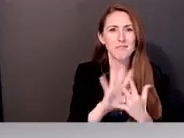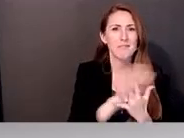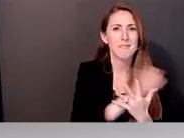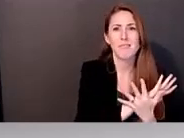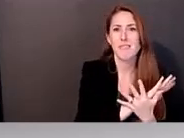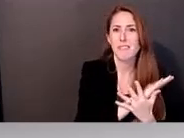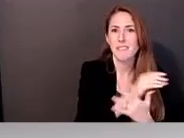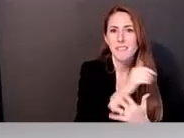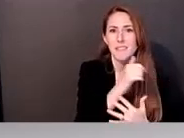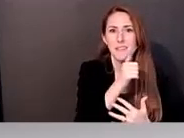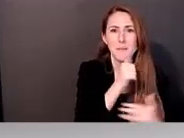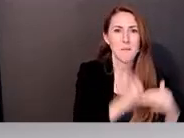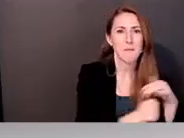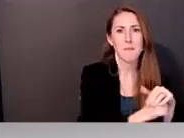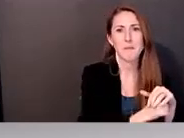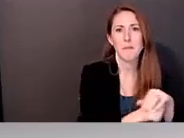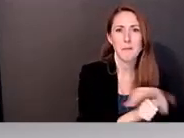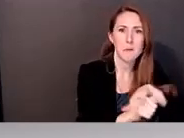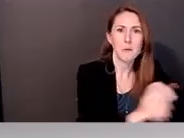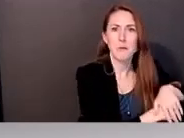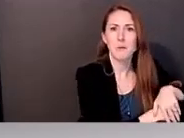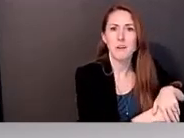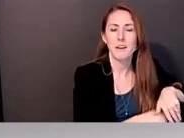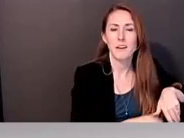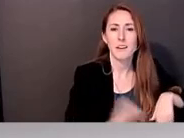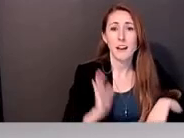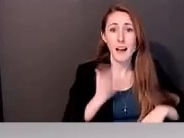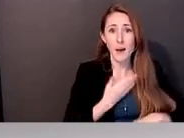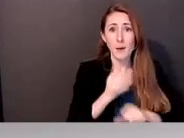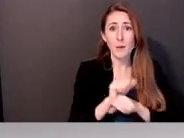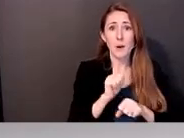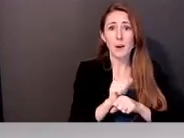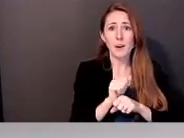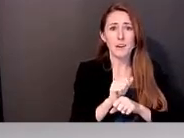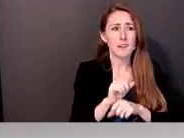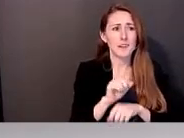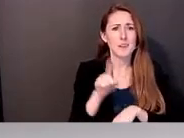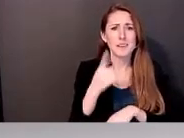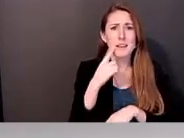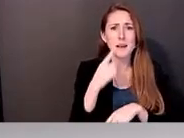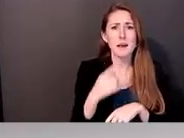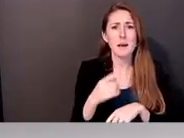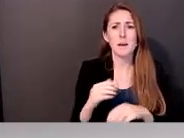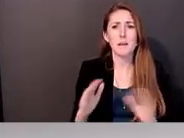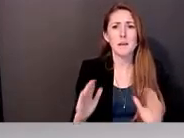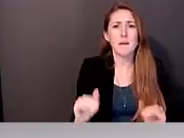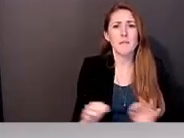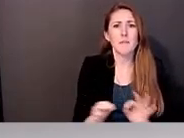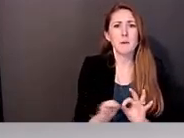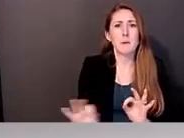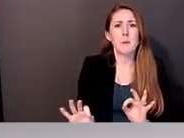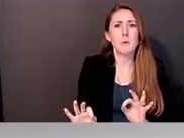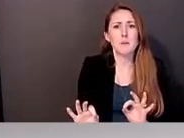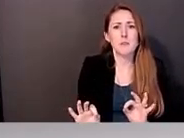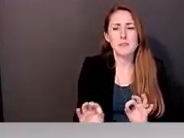of our work, where it just, it was just like a footnote in their self promotion that, um, it just